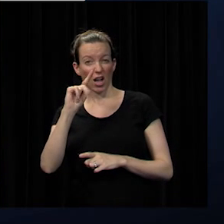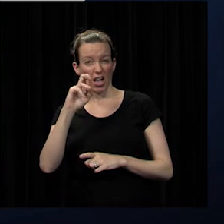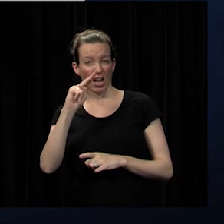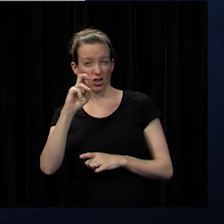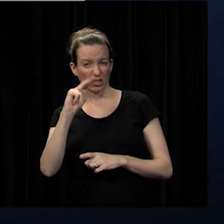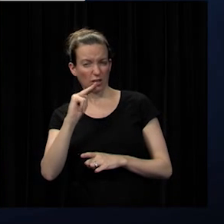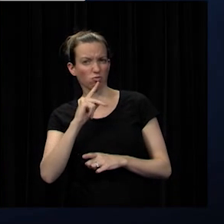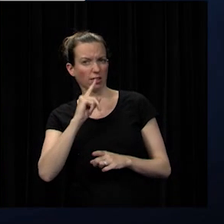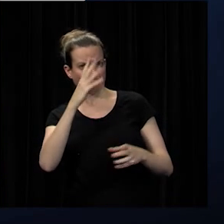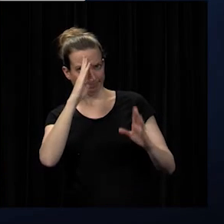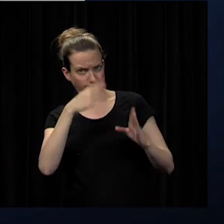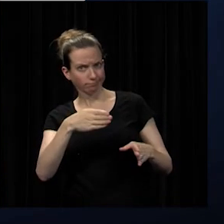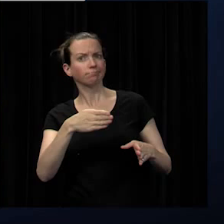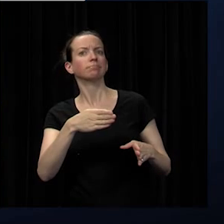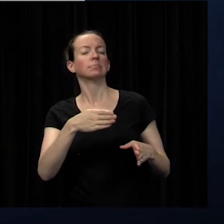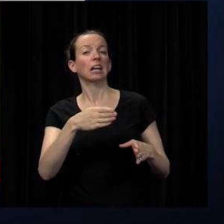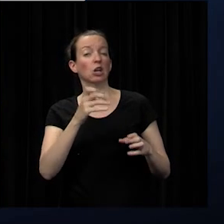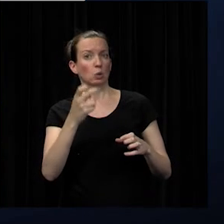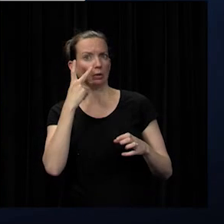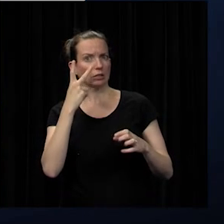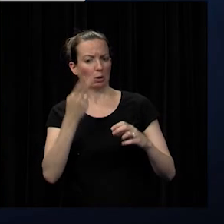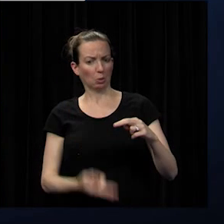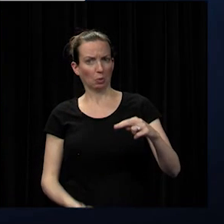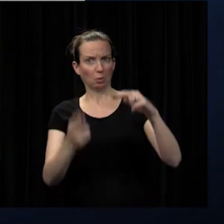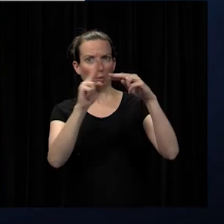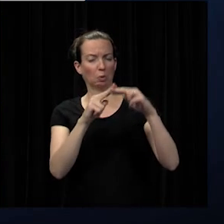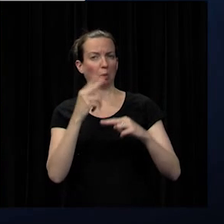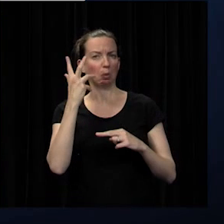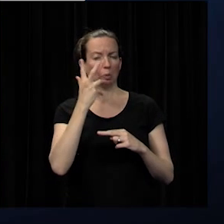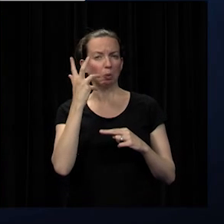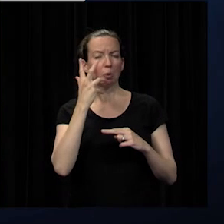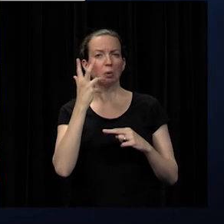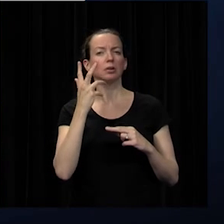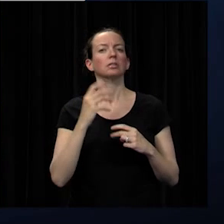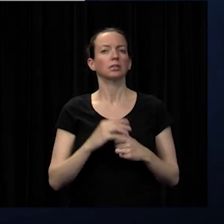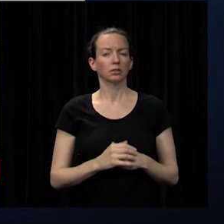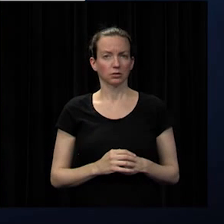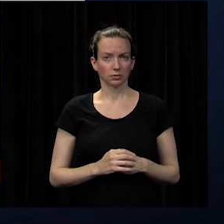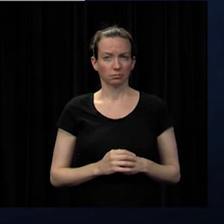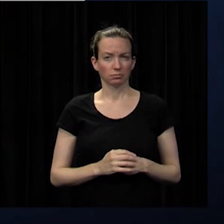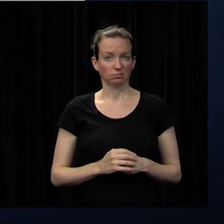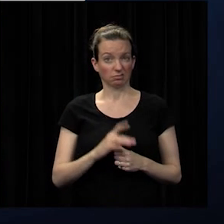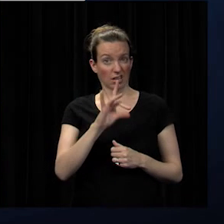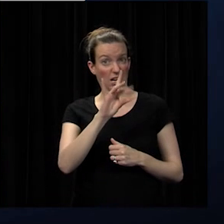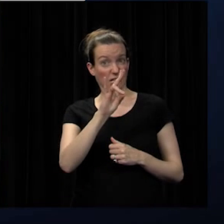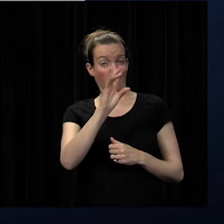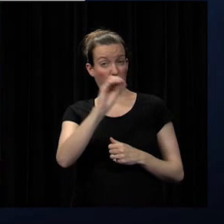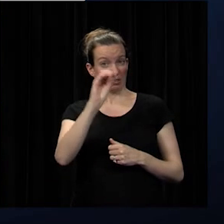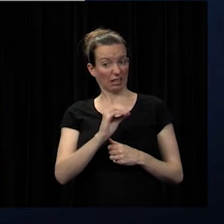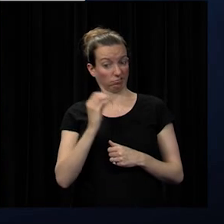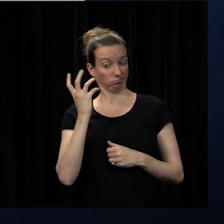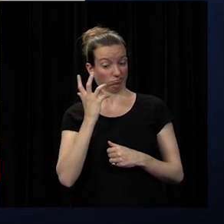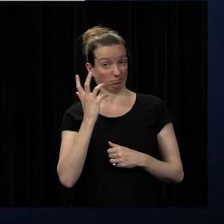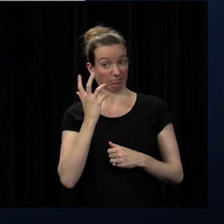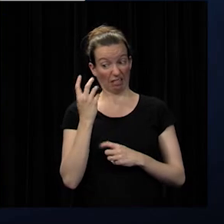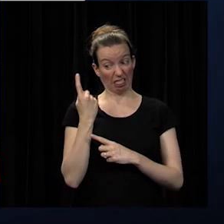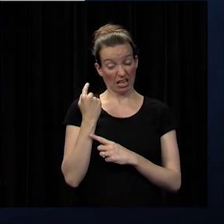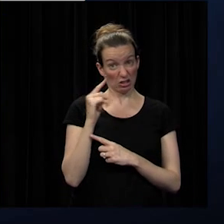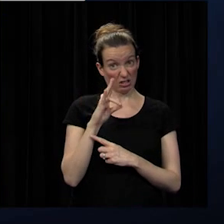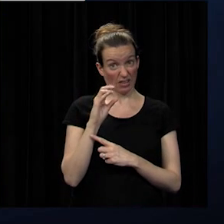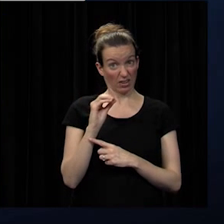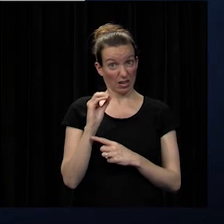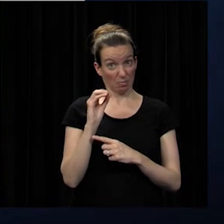can see the great increase that we have had in that area with increase to 87 percent from last year at 70 percent